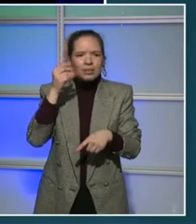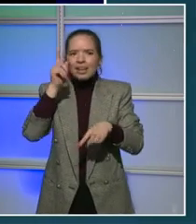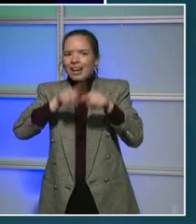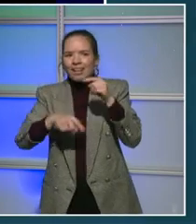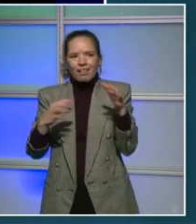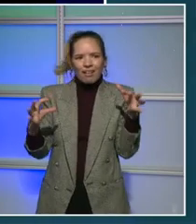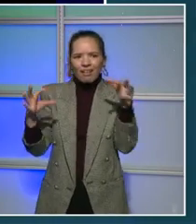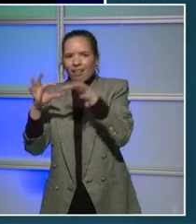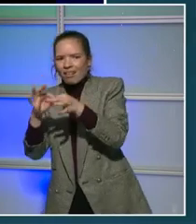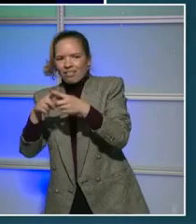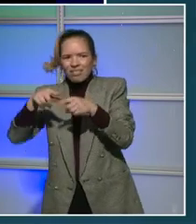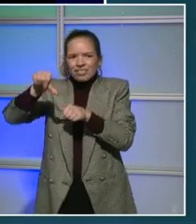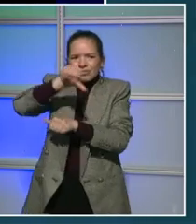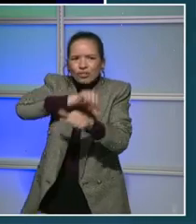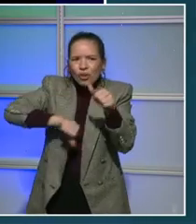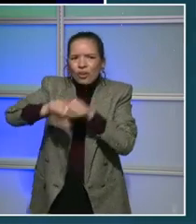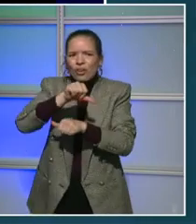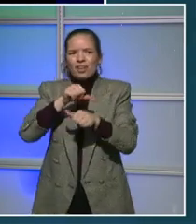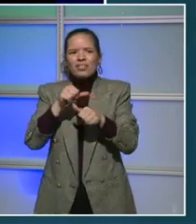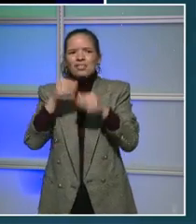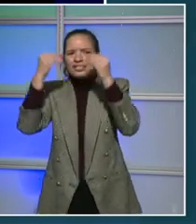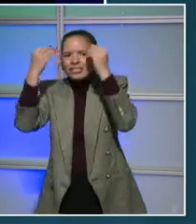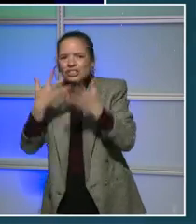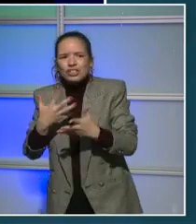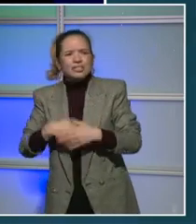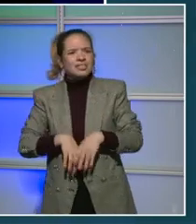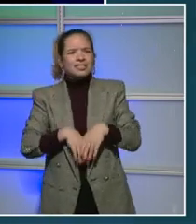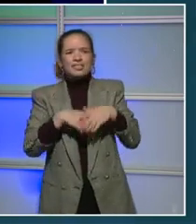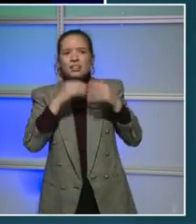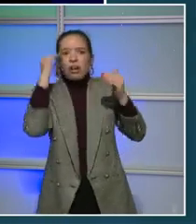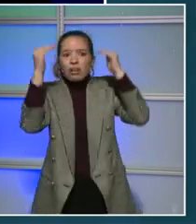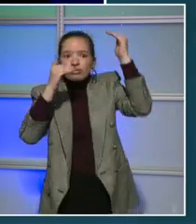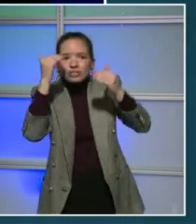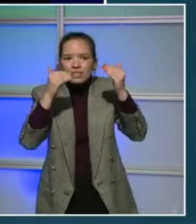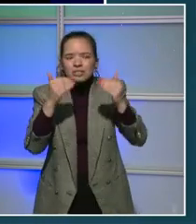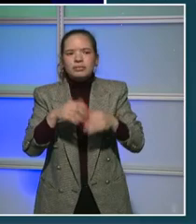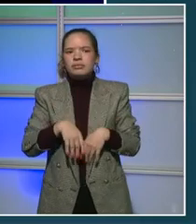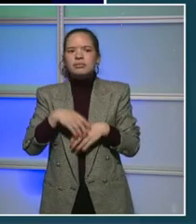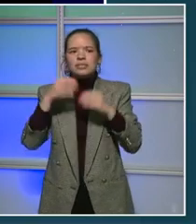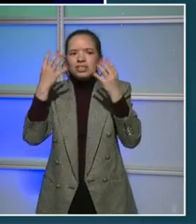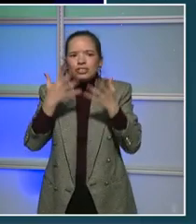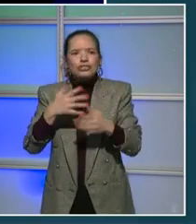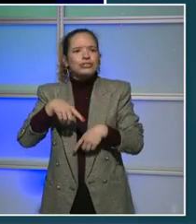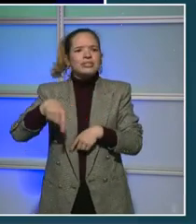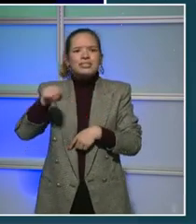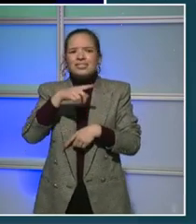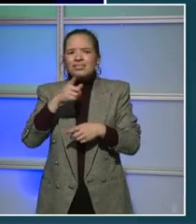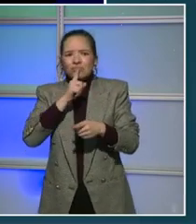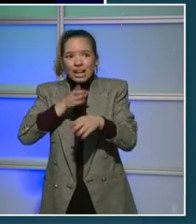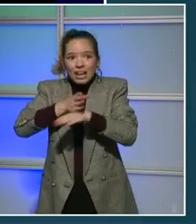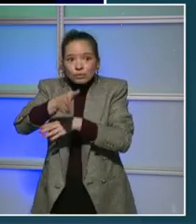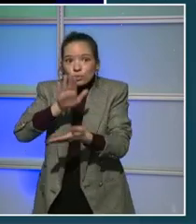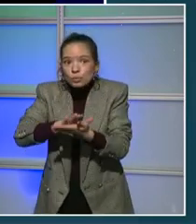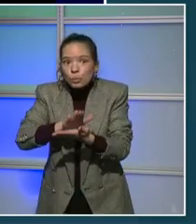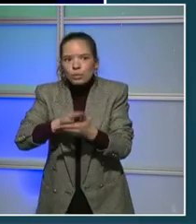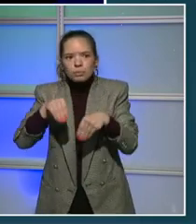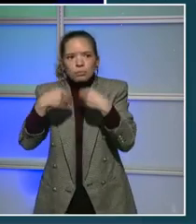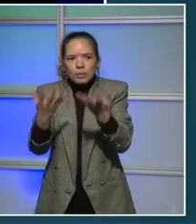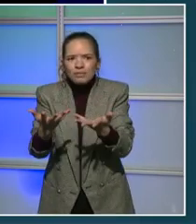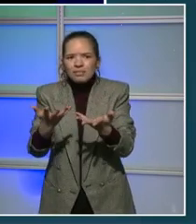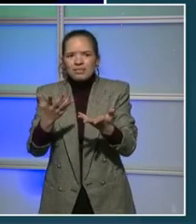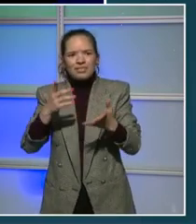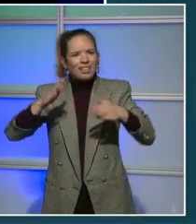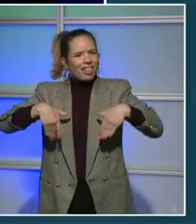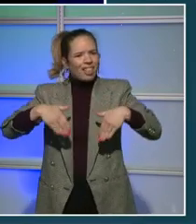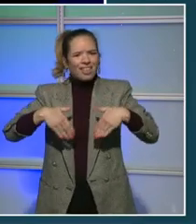trusted adults, teachers and social workers and after school providers that they haven't had that connection with